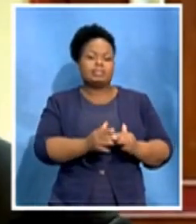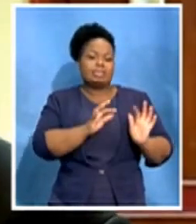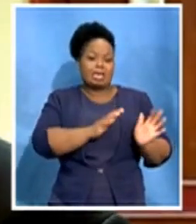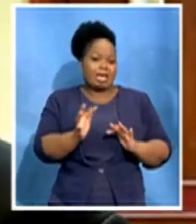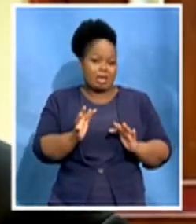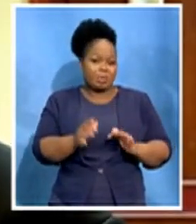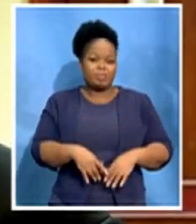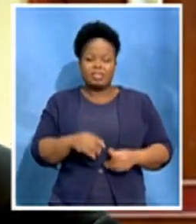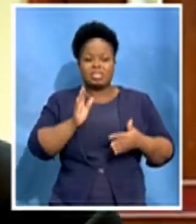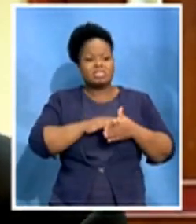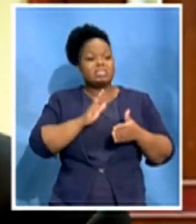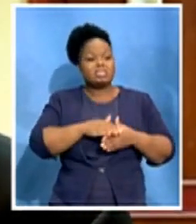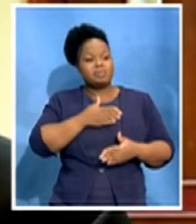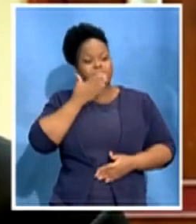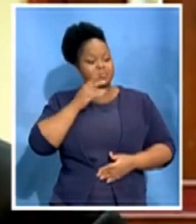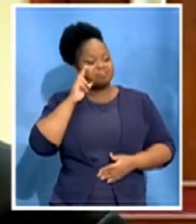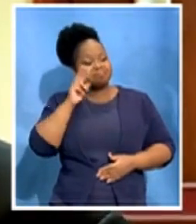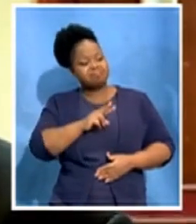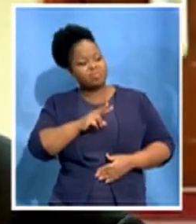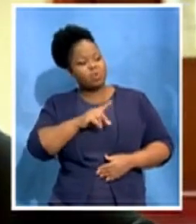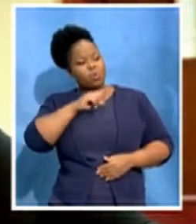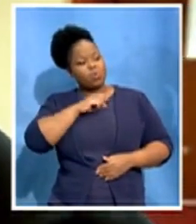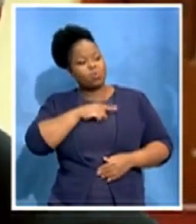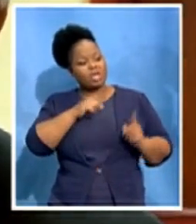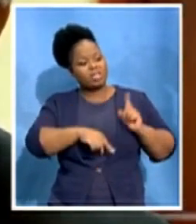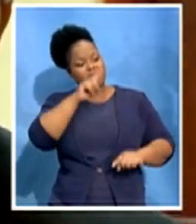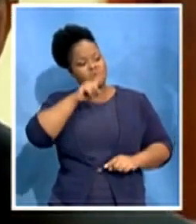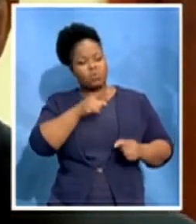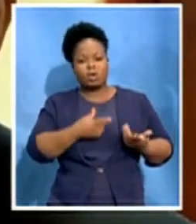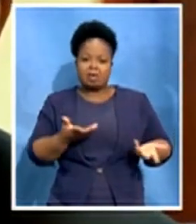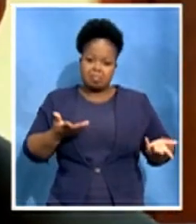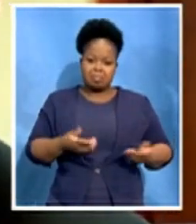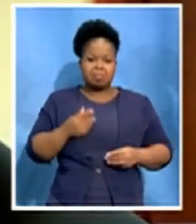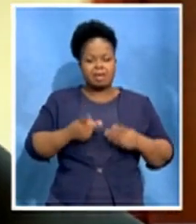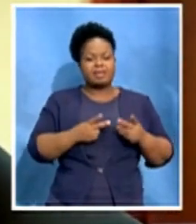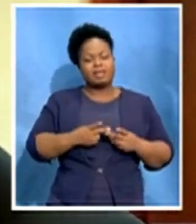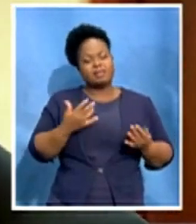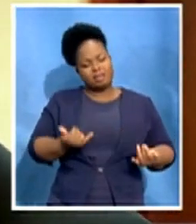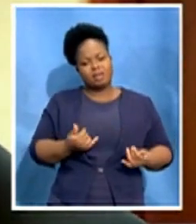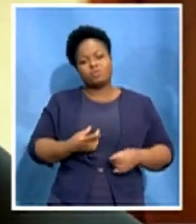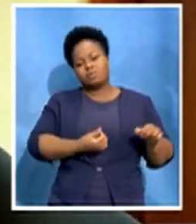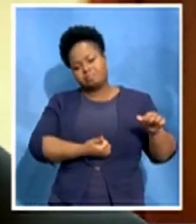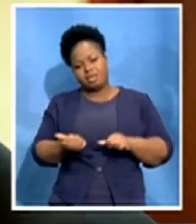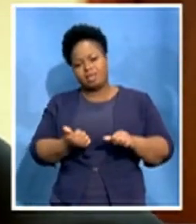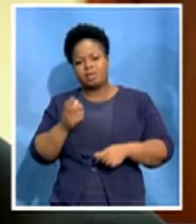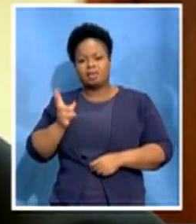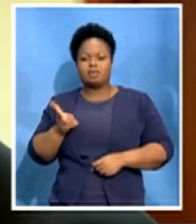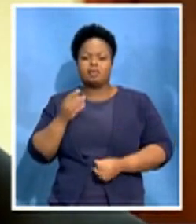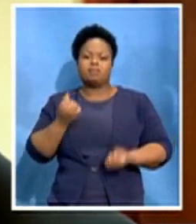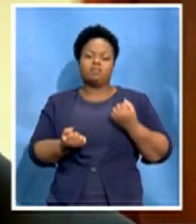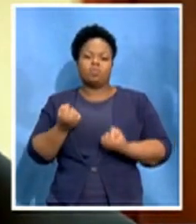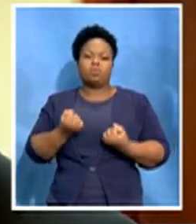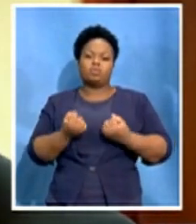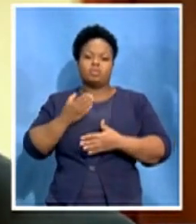for those dismissals, we will most certainly be back in the labour court and we will again be here to